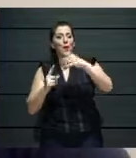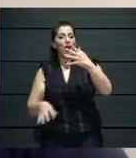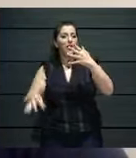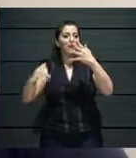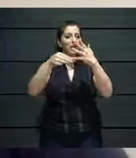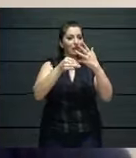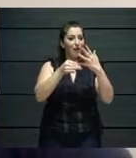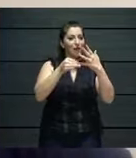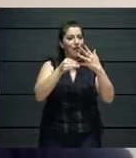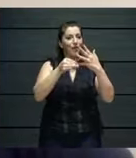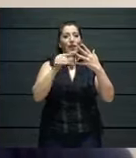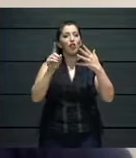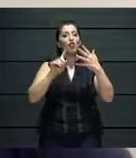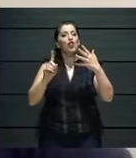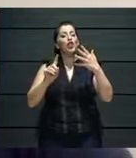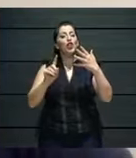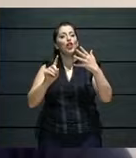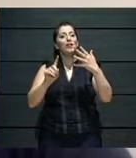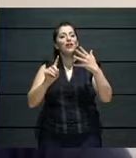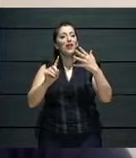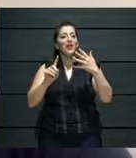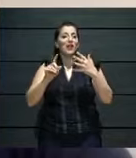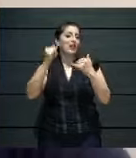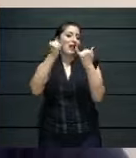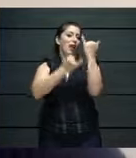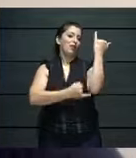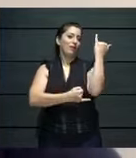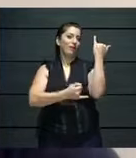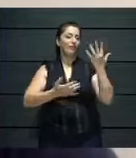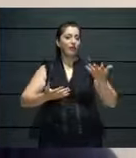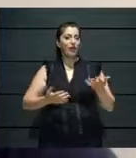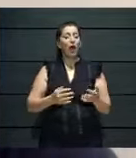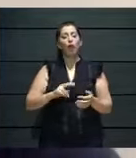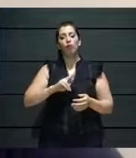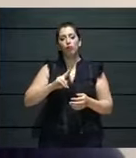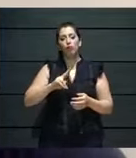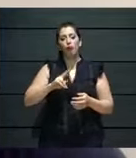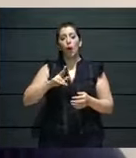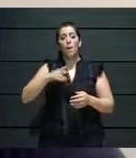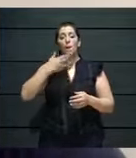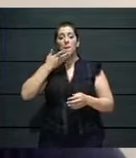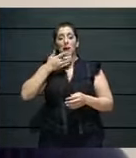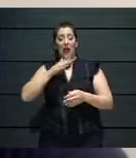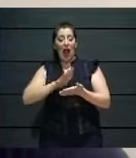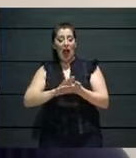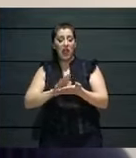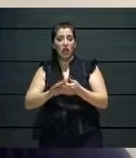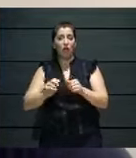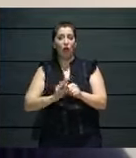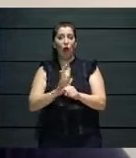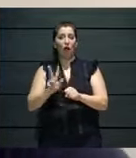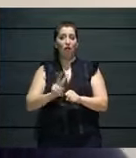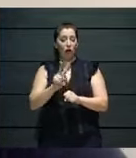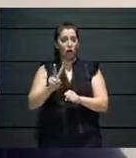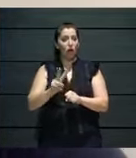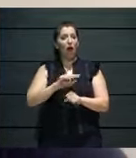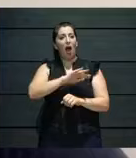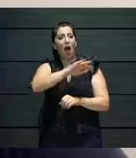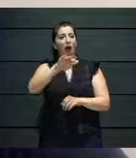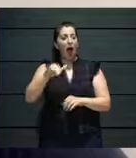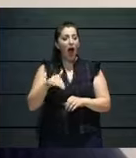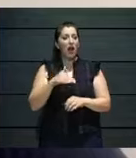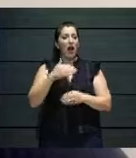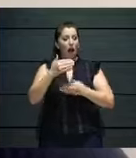But we will use it to keep creating context programs for the shows we make, or perform, and we will make performances, something